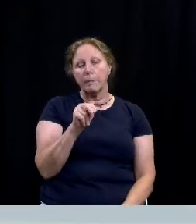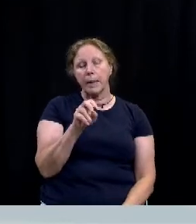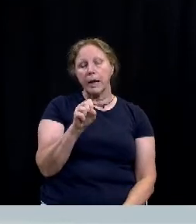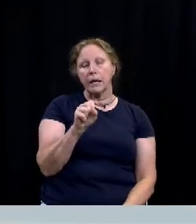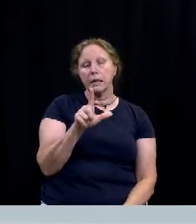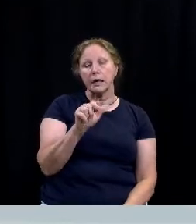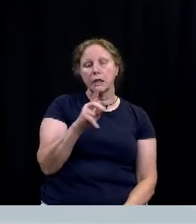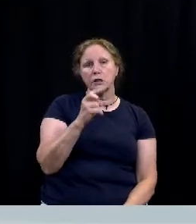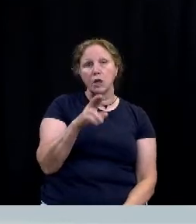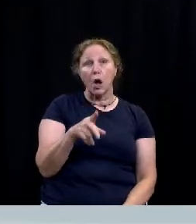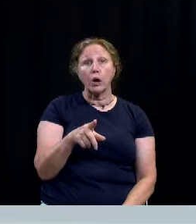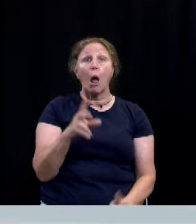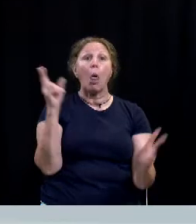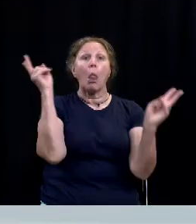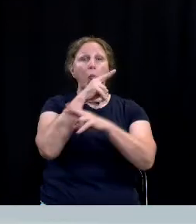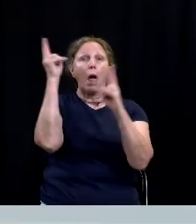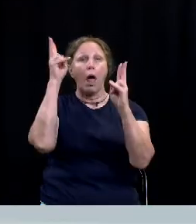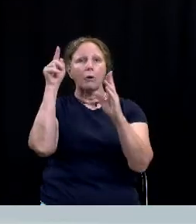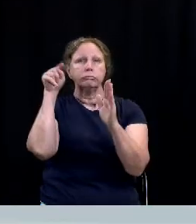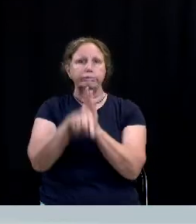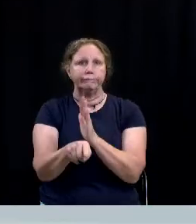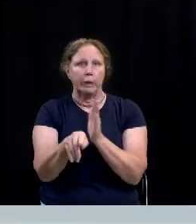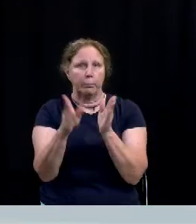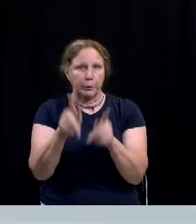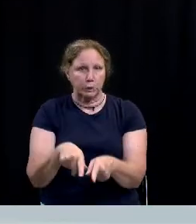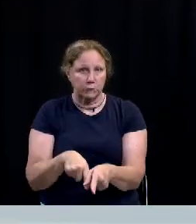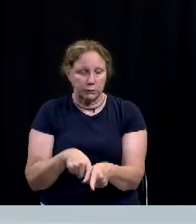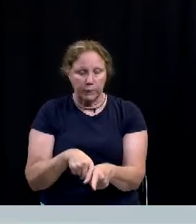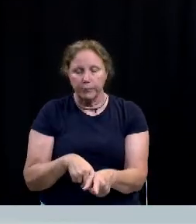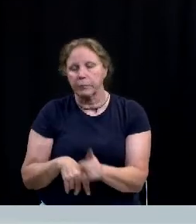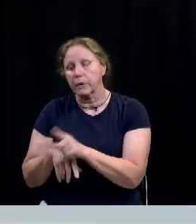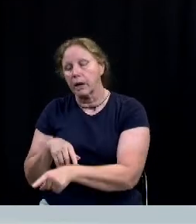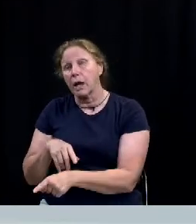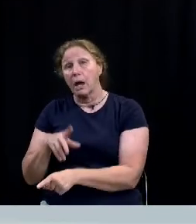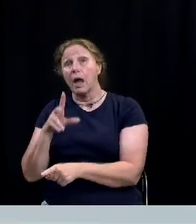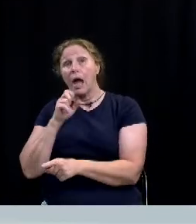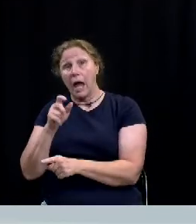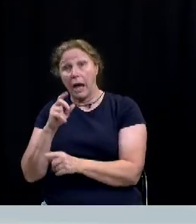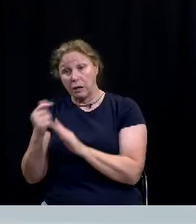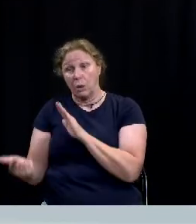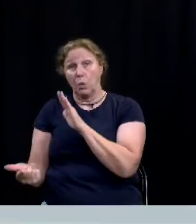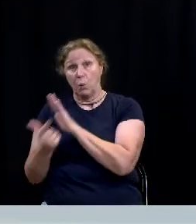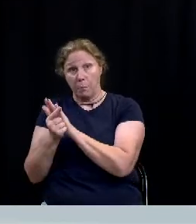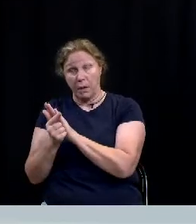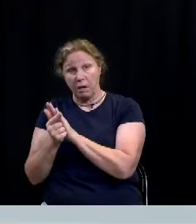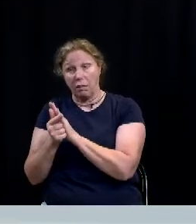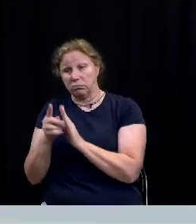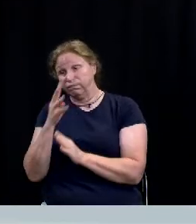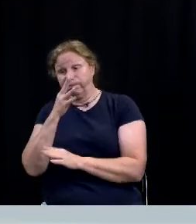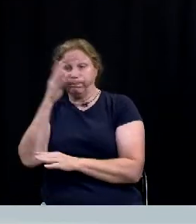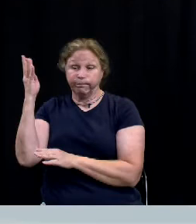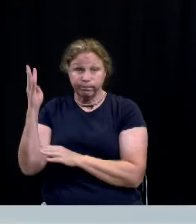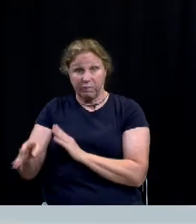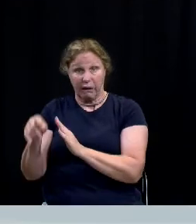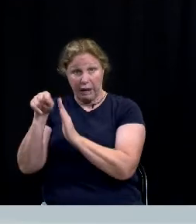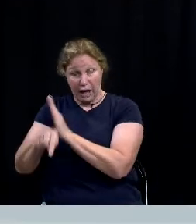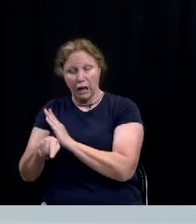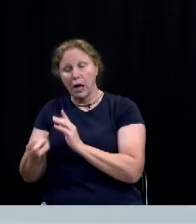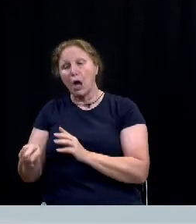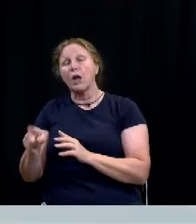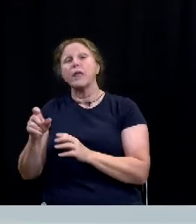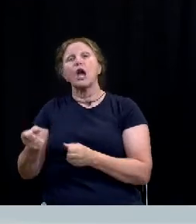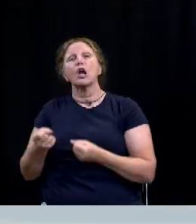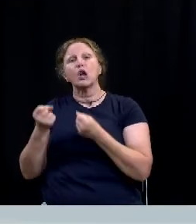person recklessly causes the death of an individual and criminal negligent homicide is when a person causes